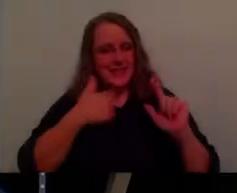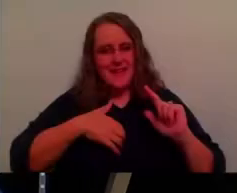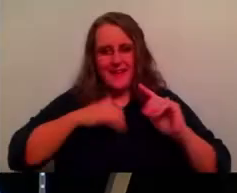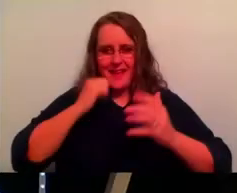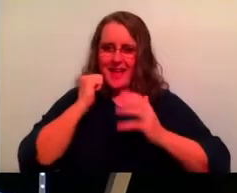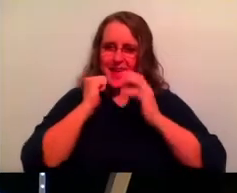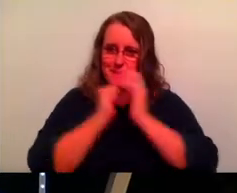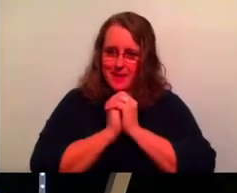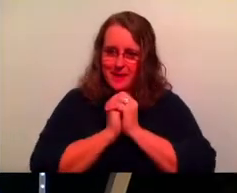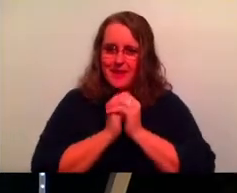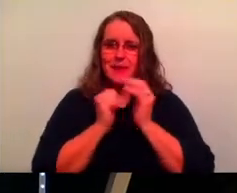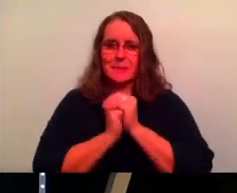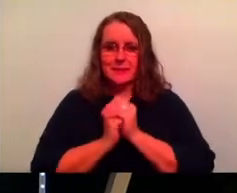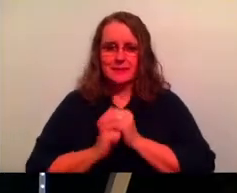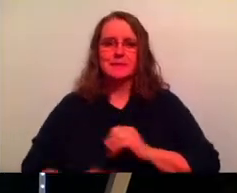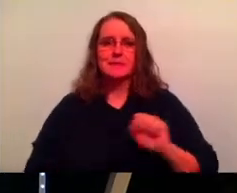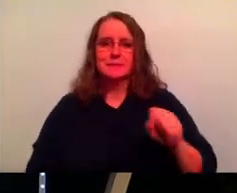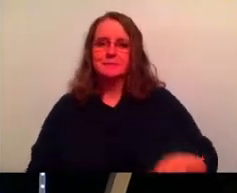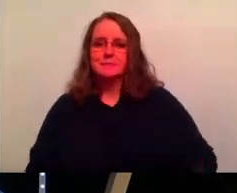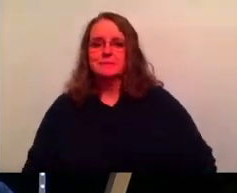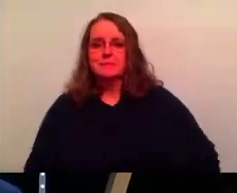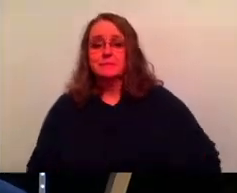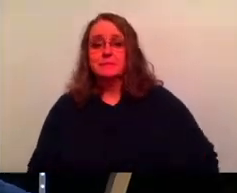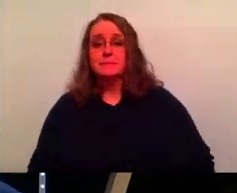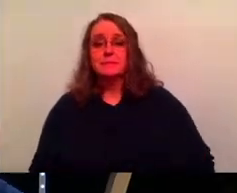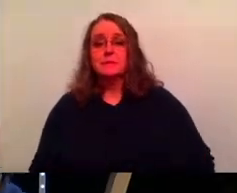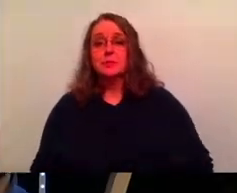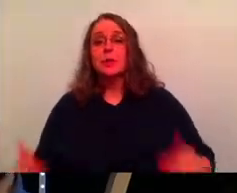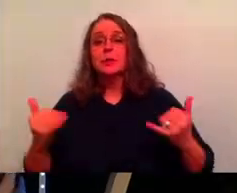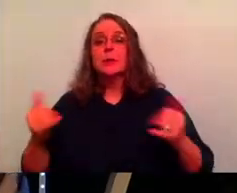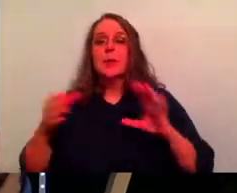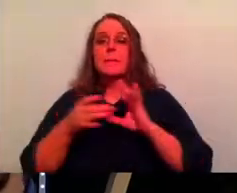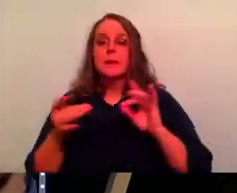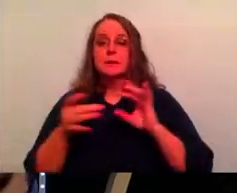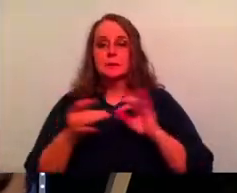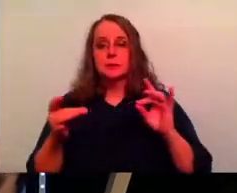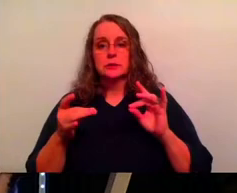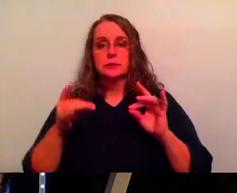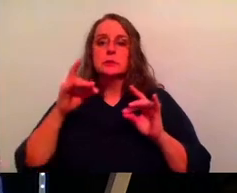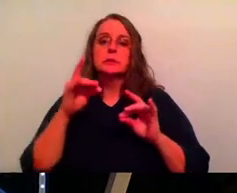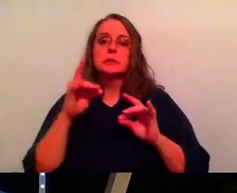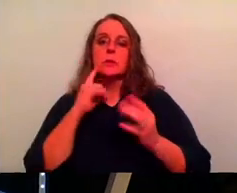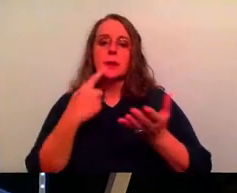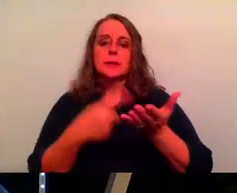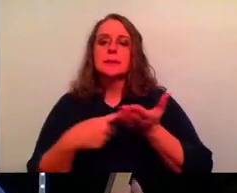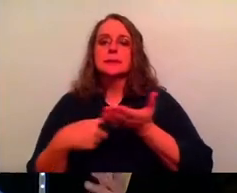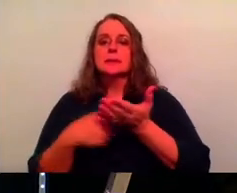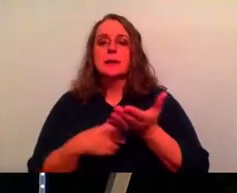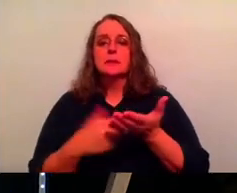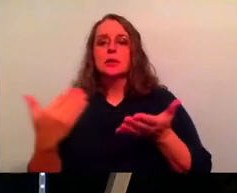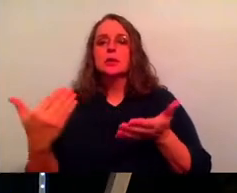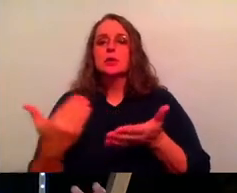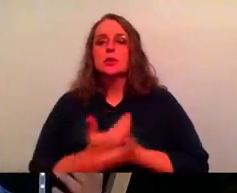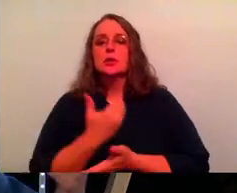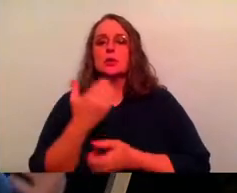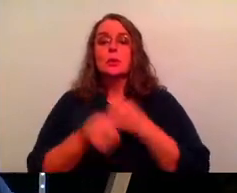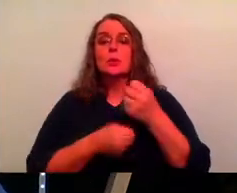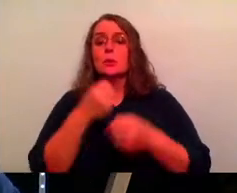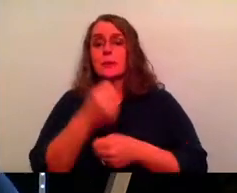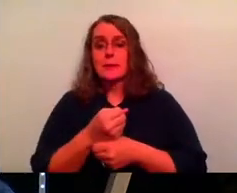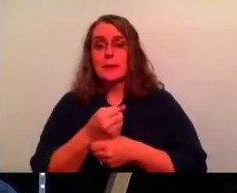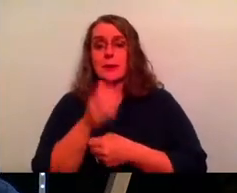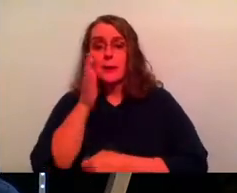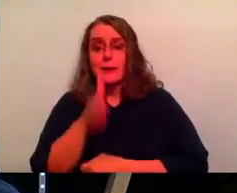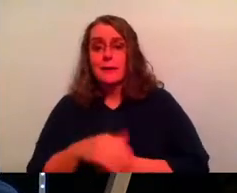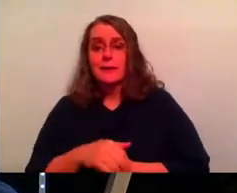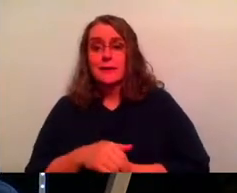Amen. Very good. So yeah, the message today specifically is going to discuss the new year because if